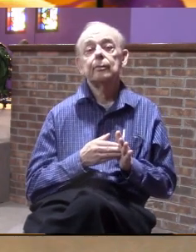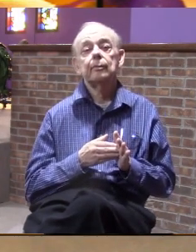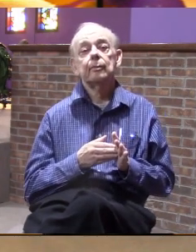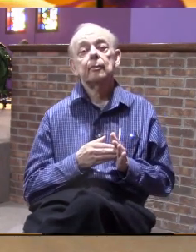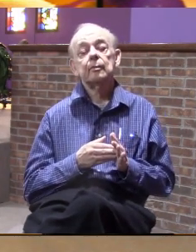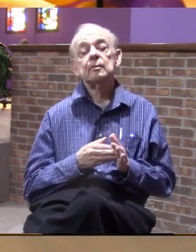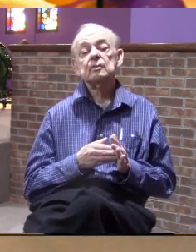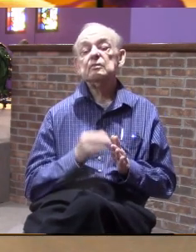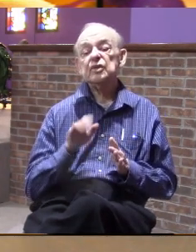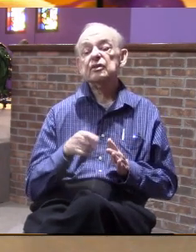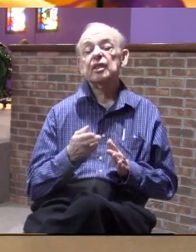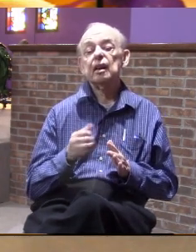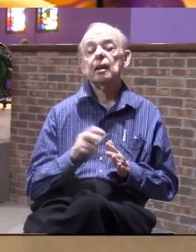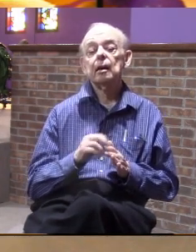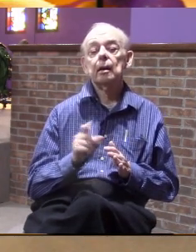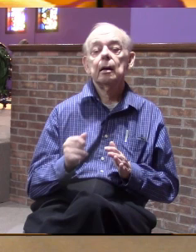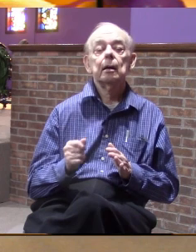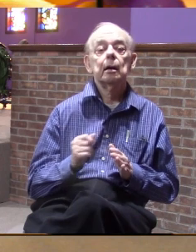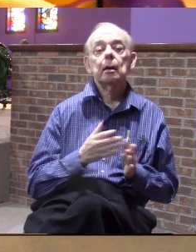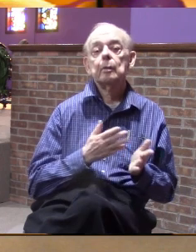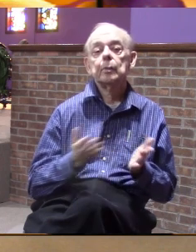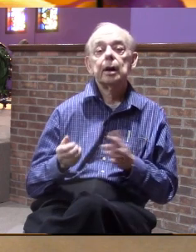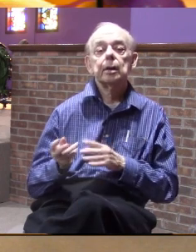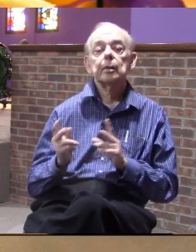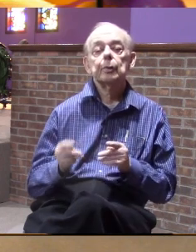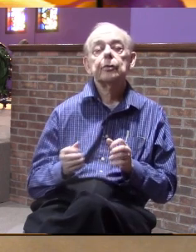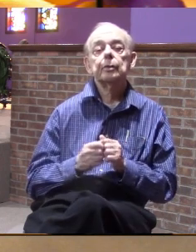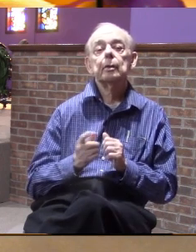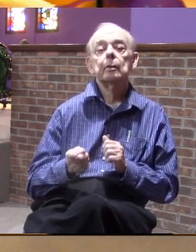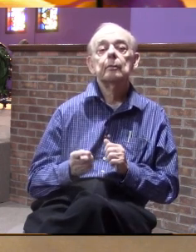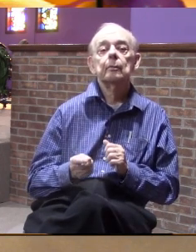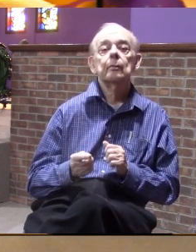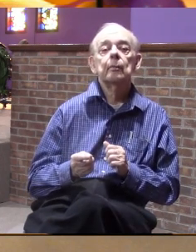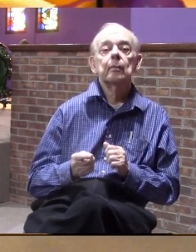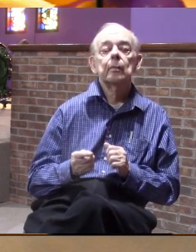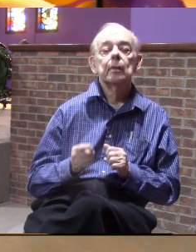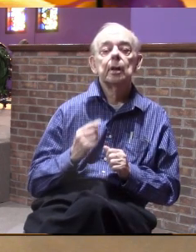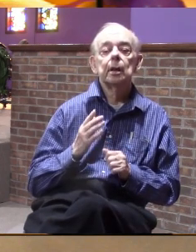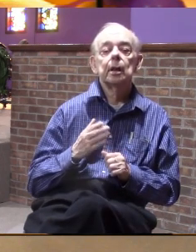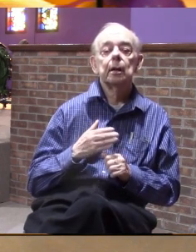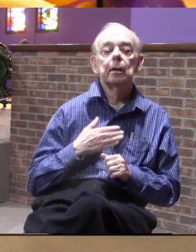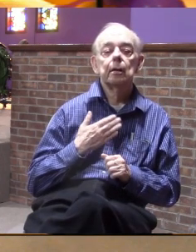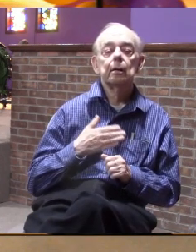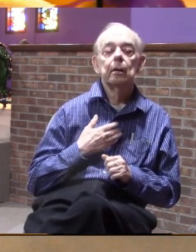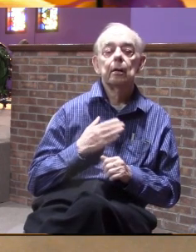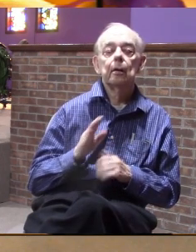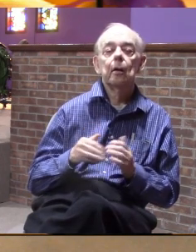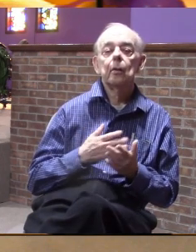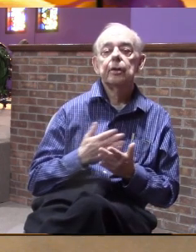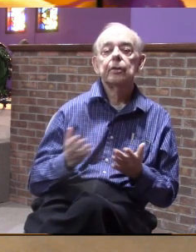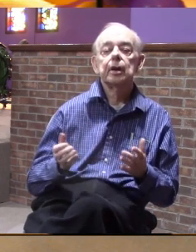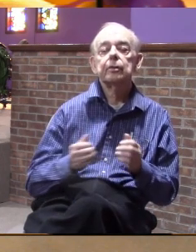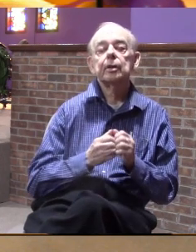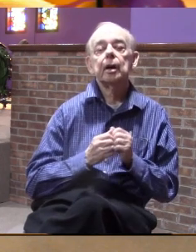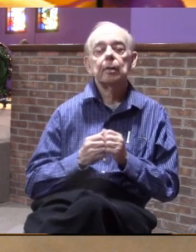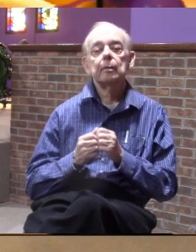just hang out bring somebody else with you and let's just enjoy all of this together